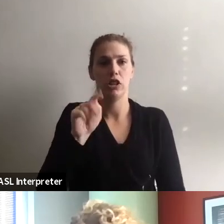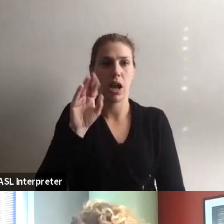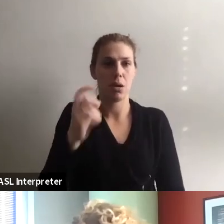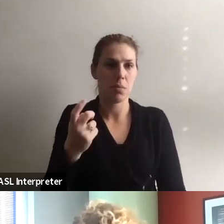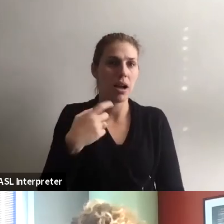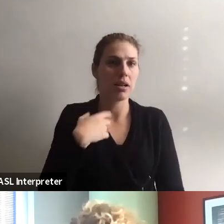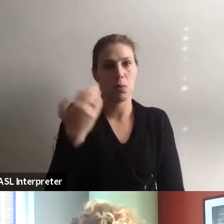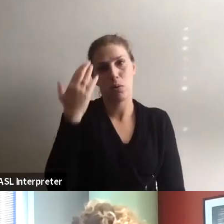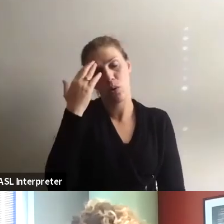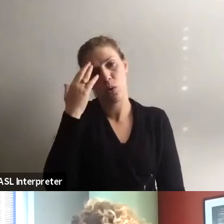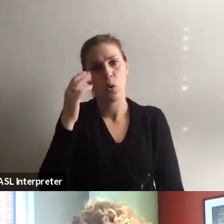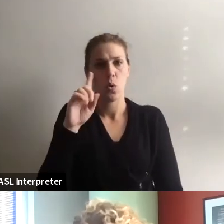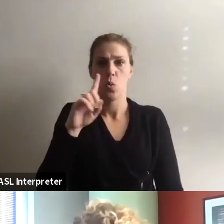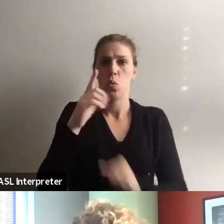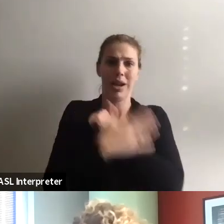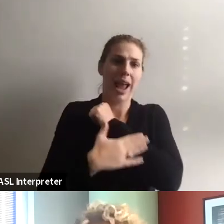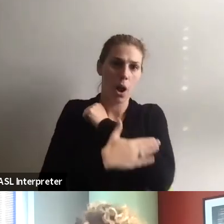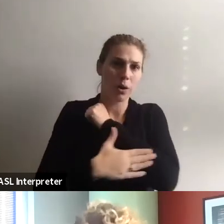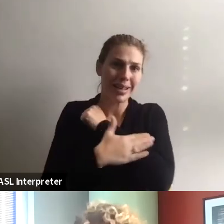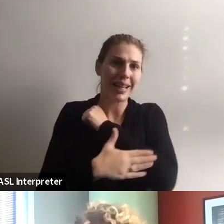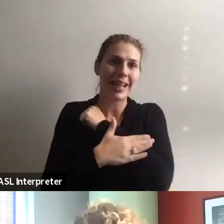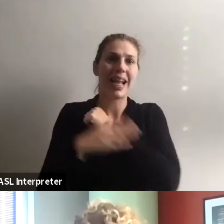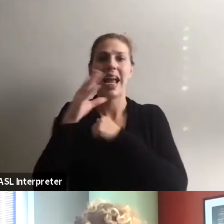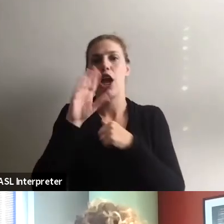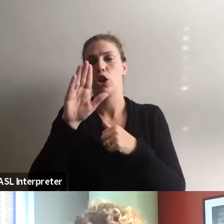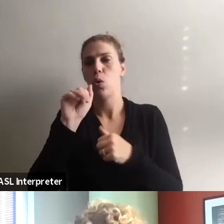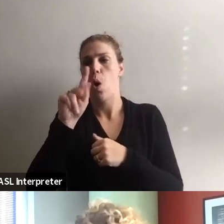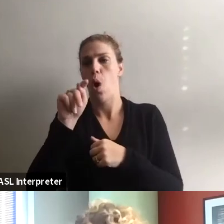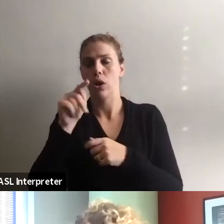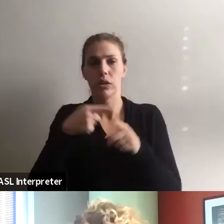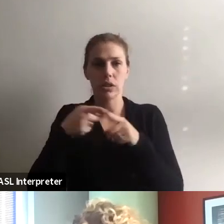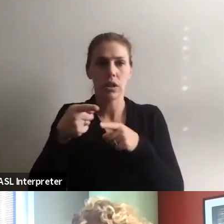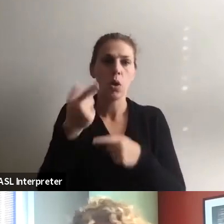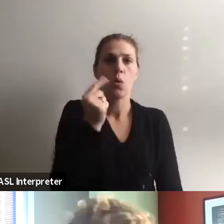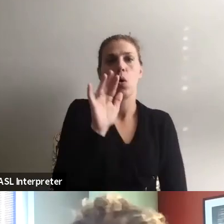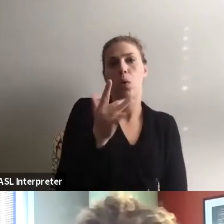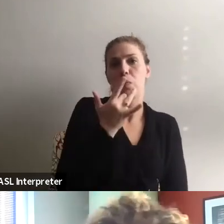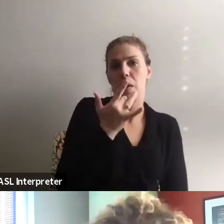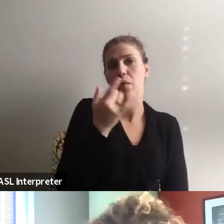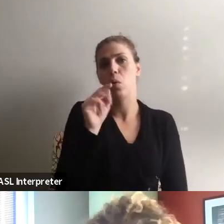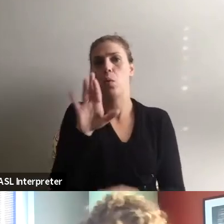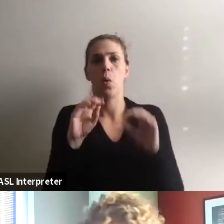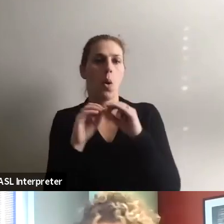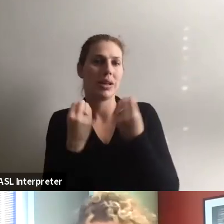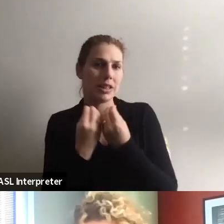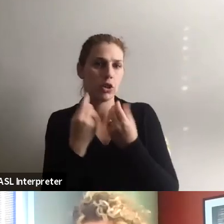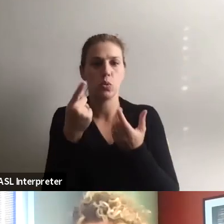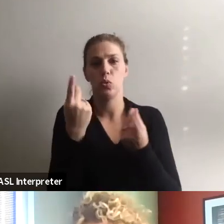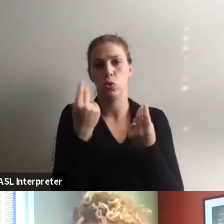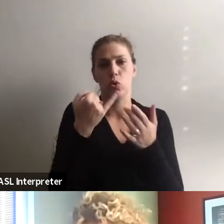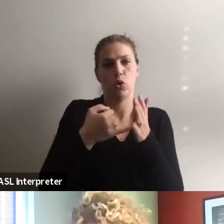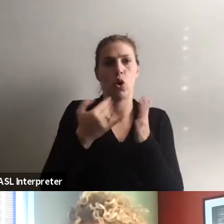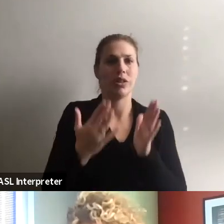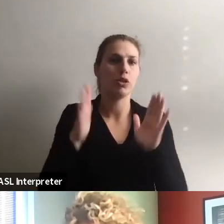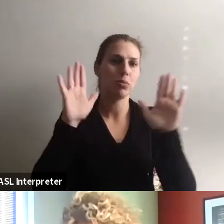know your county you're from and your art form. If you're a favorite or your organizations or what you do as an artist